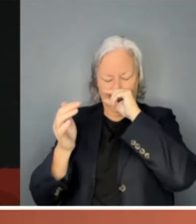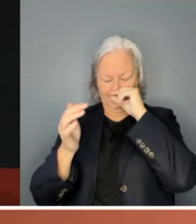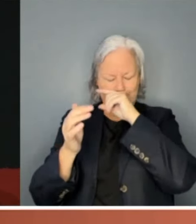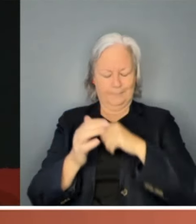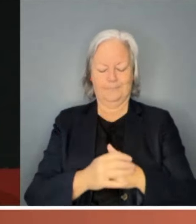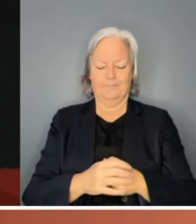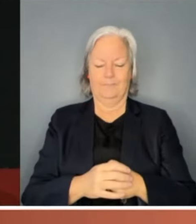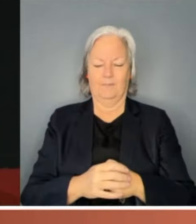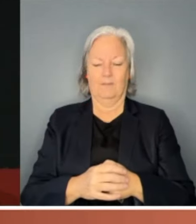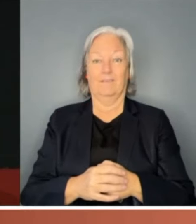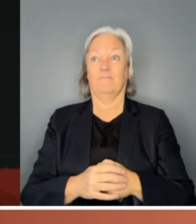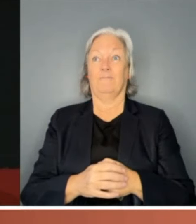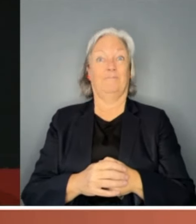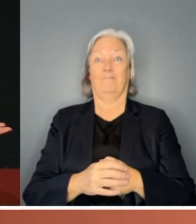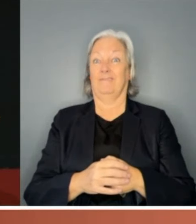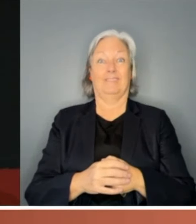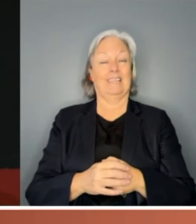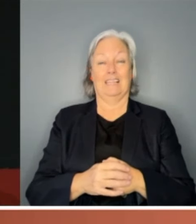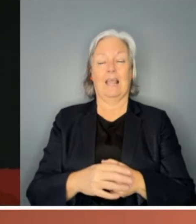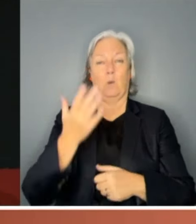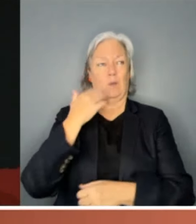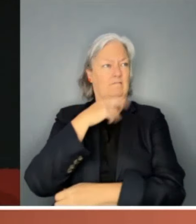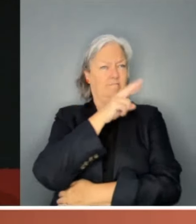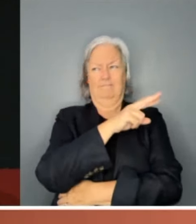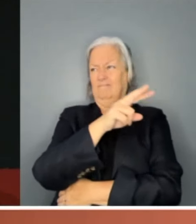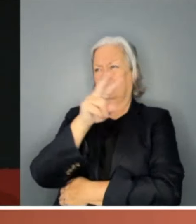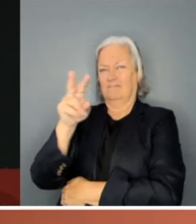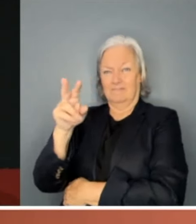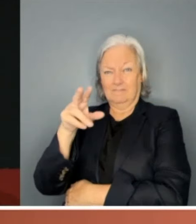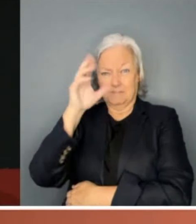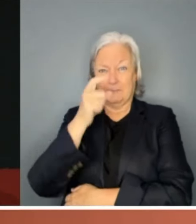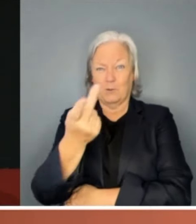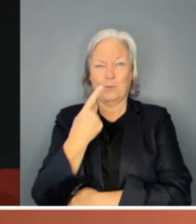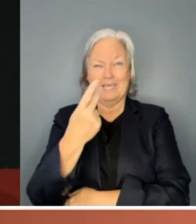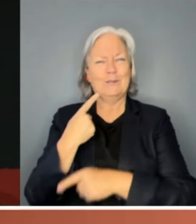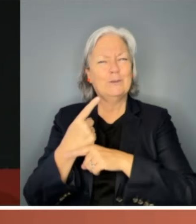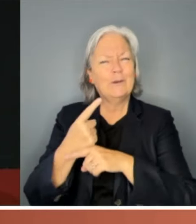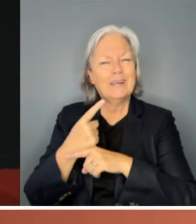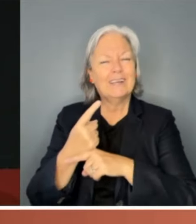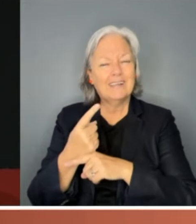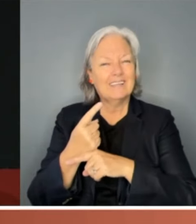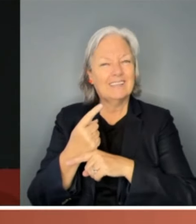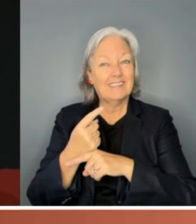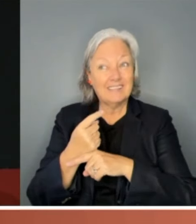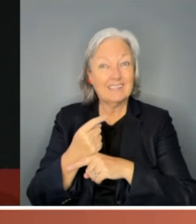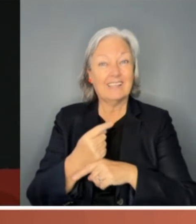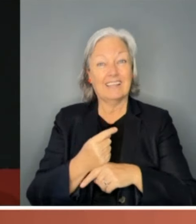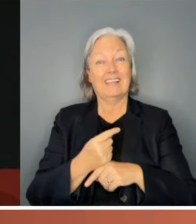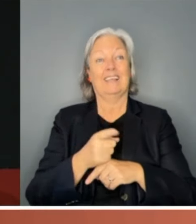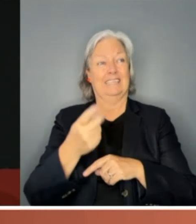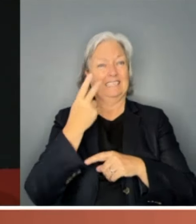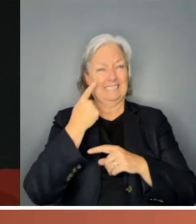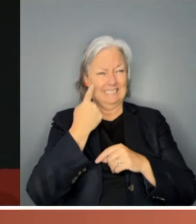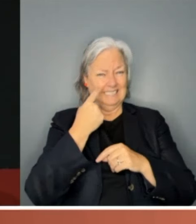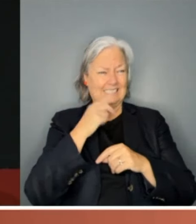was all visually, as you and I were just talking about recently, visually that image of seeing so few women